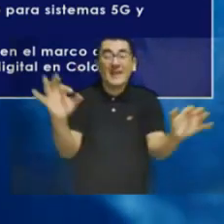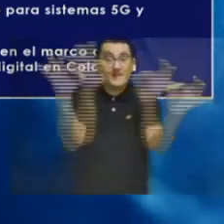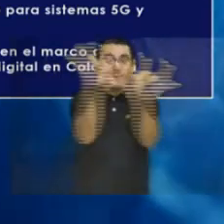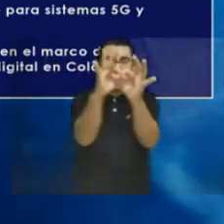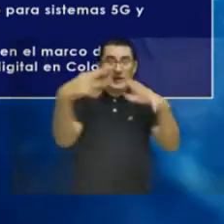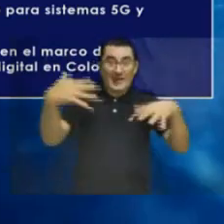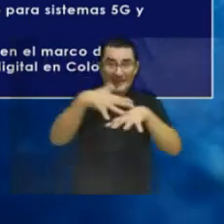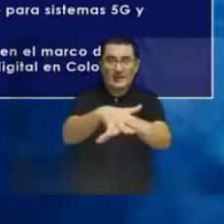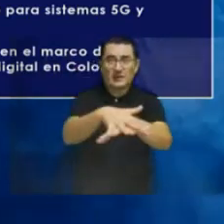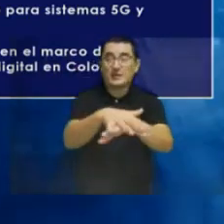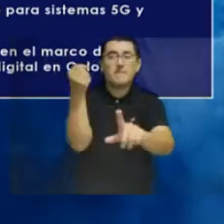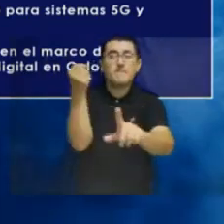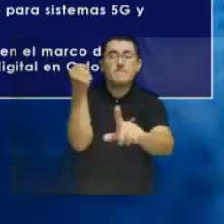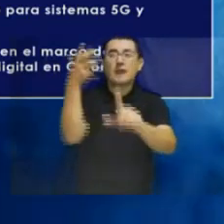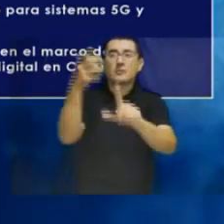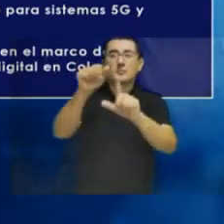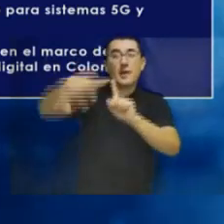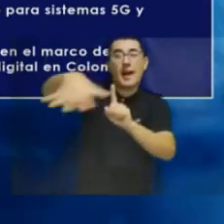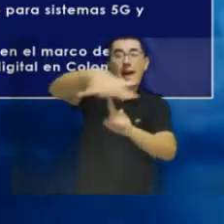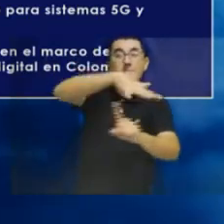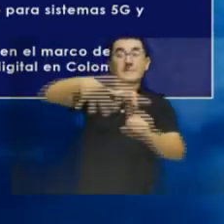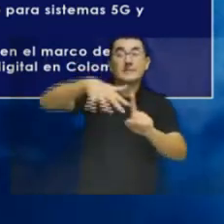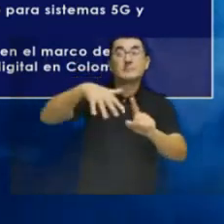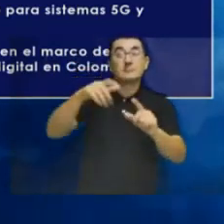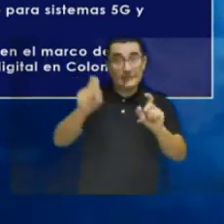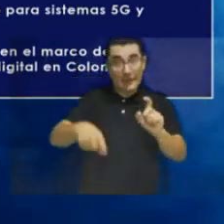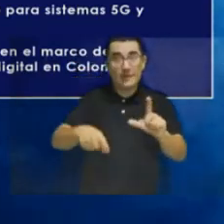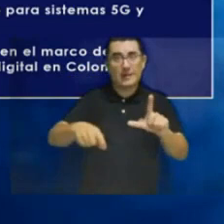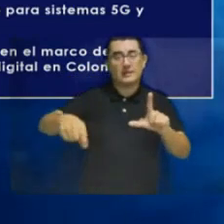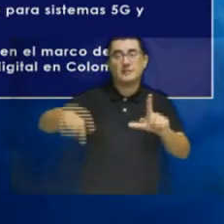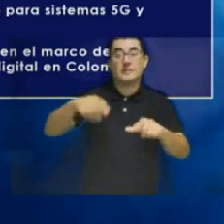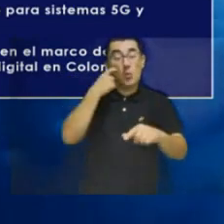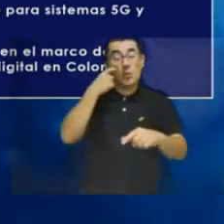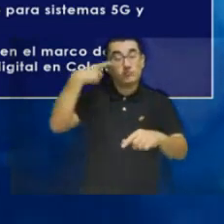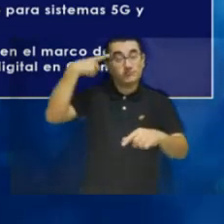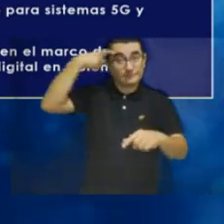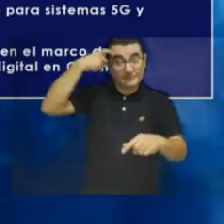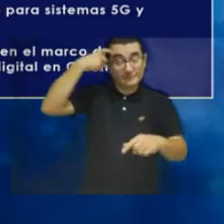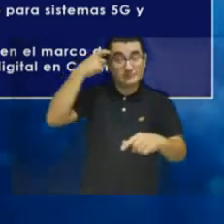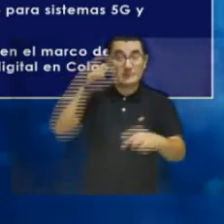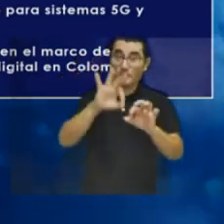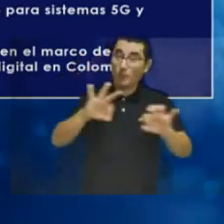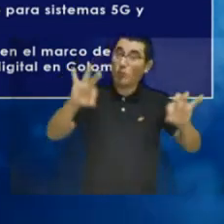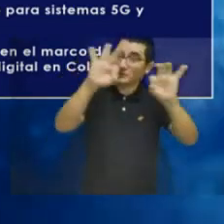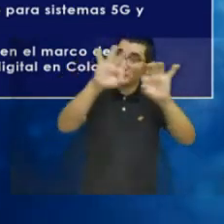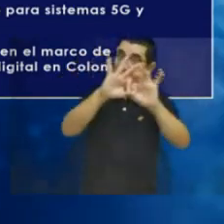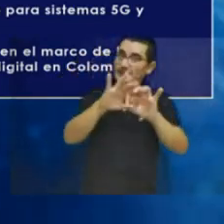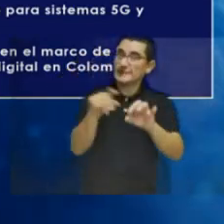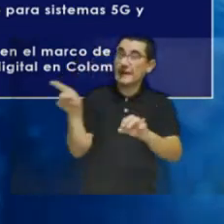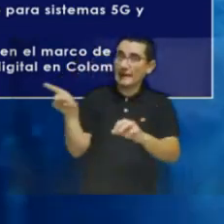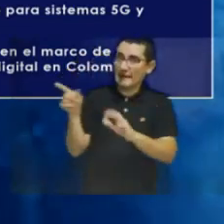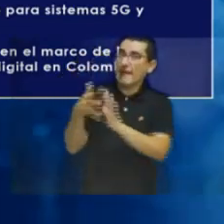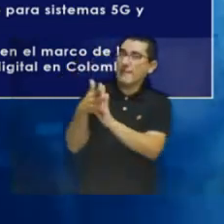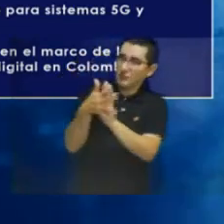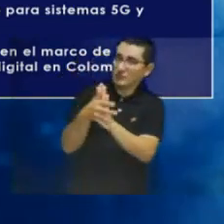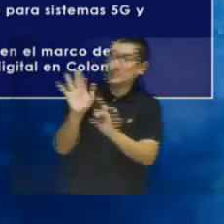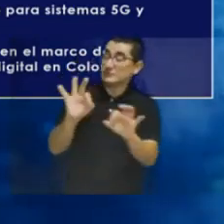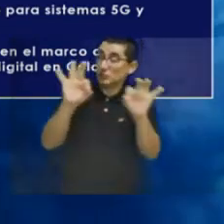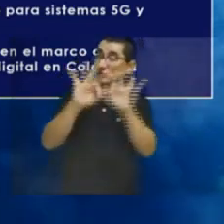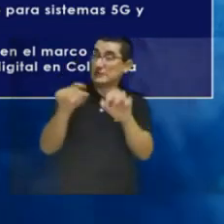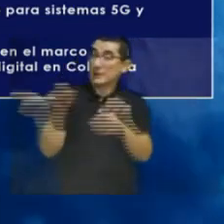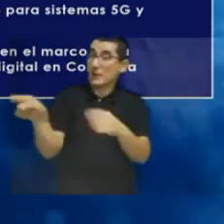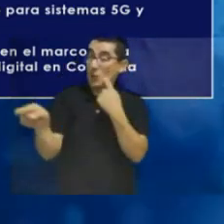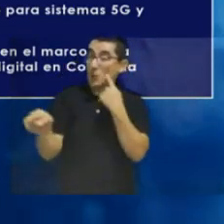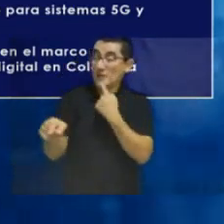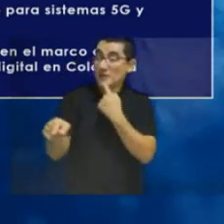comprehensive approach, considering the environmental impact. But there are important challenges, challenges that for all of us are quite relevant.